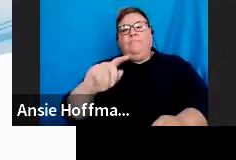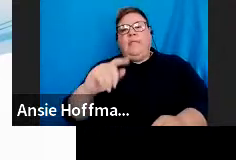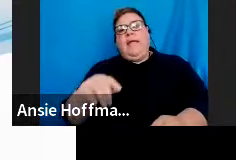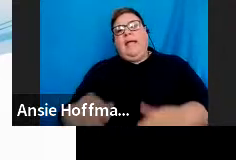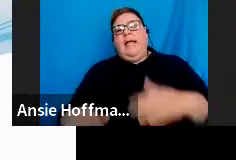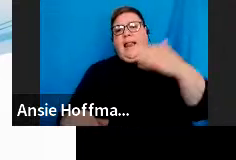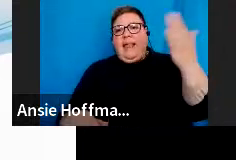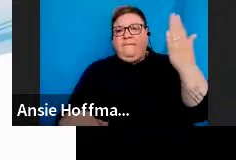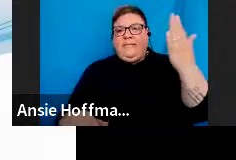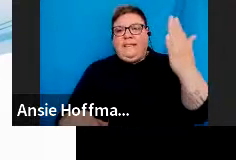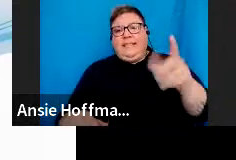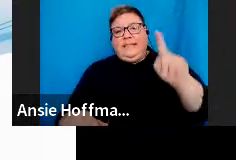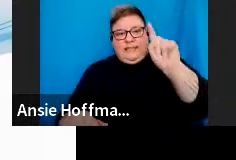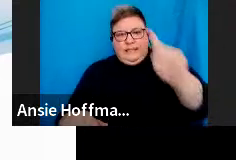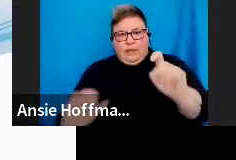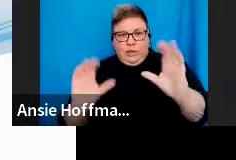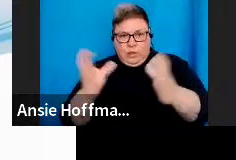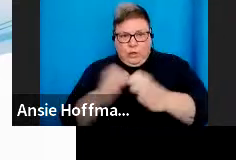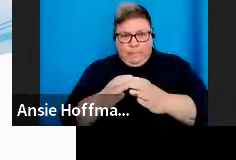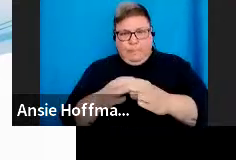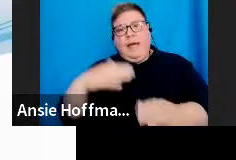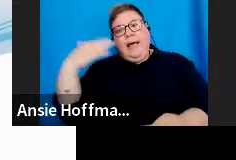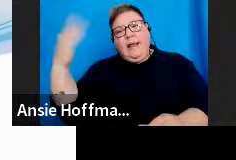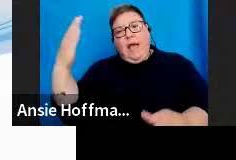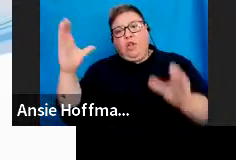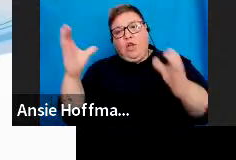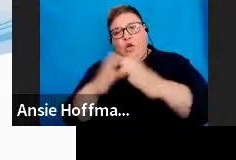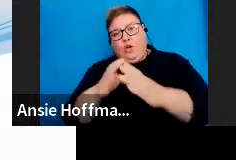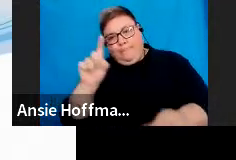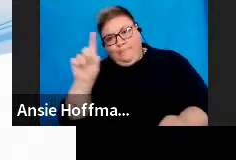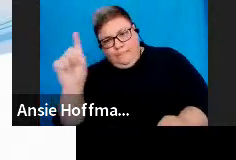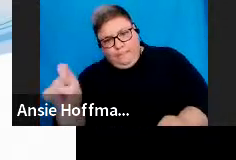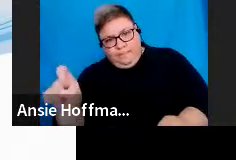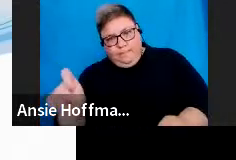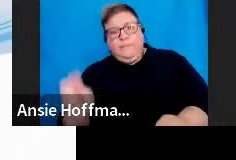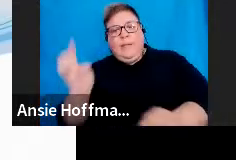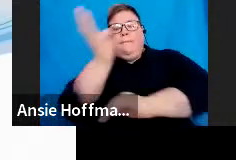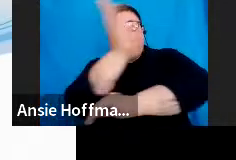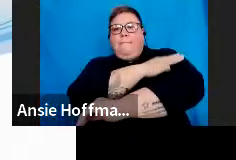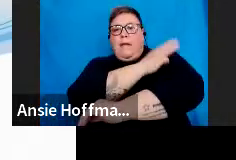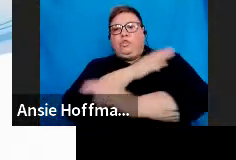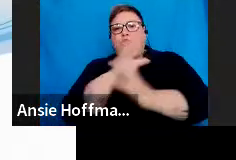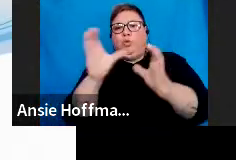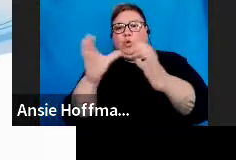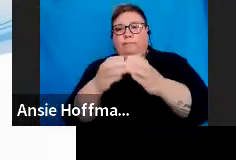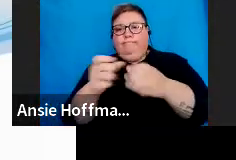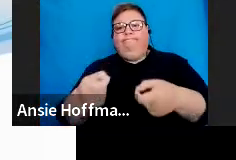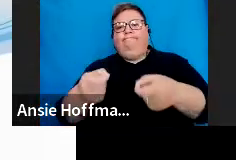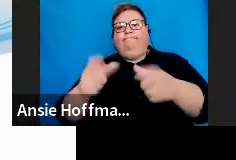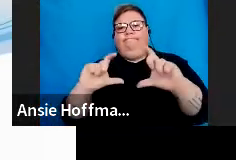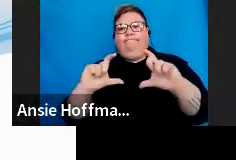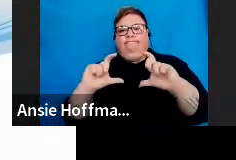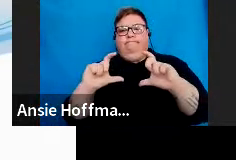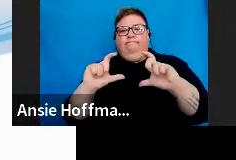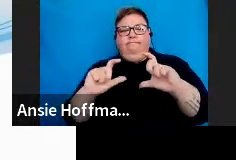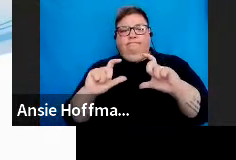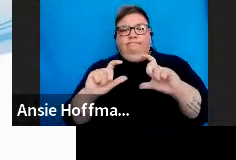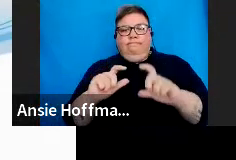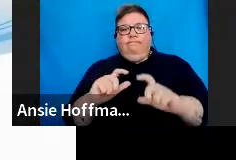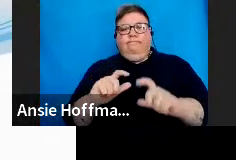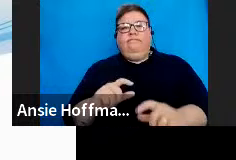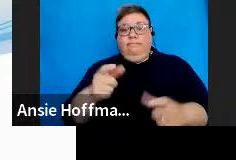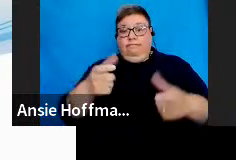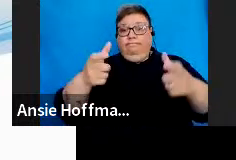rights groups on the left as well. Then you're going to click on manage groups. The group detail screen will then